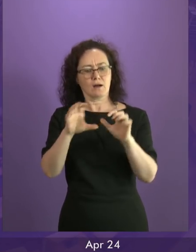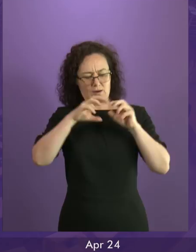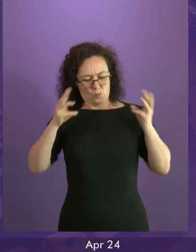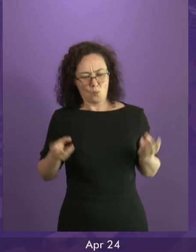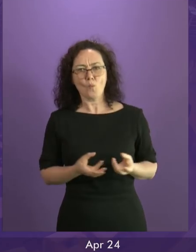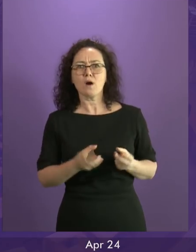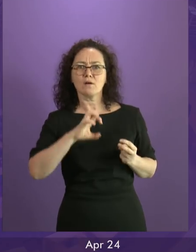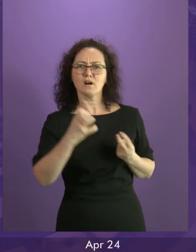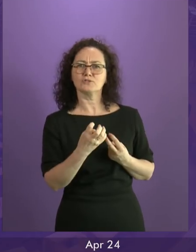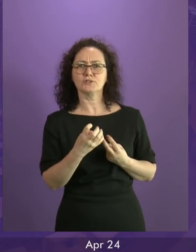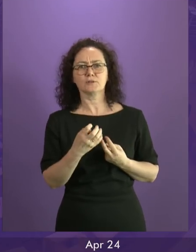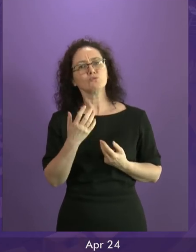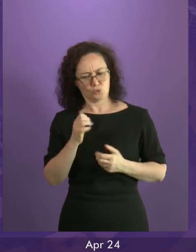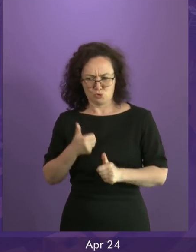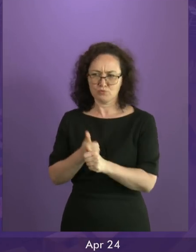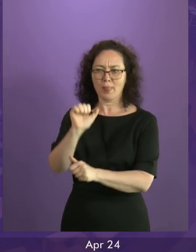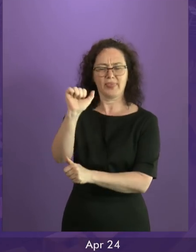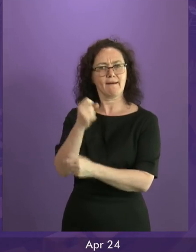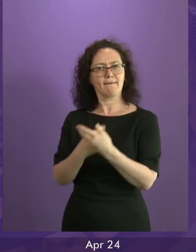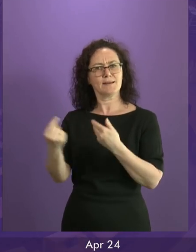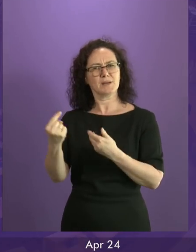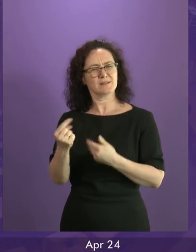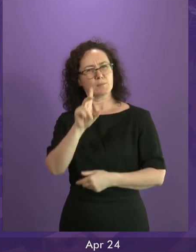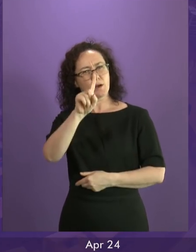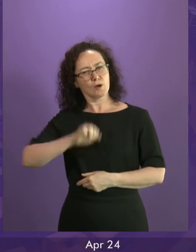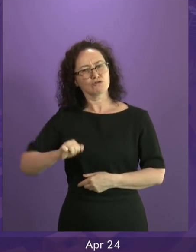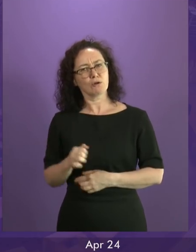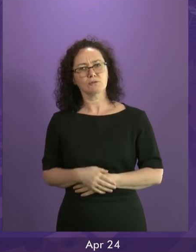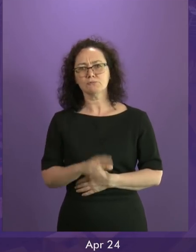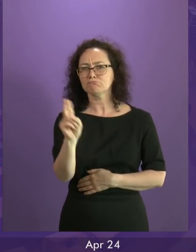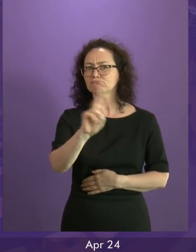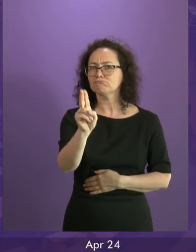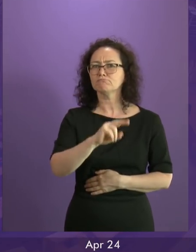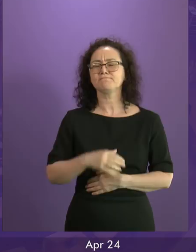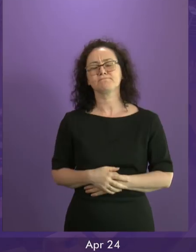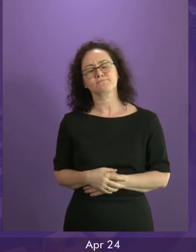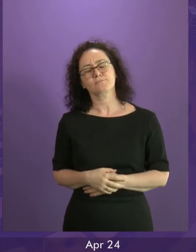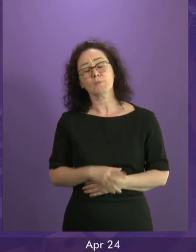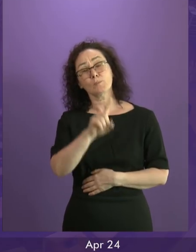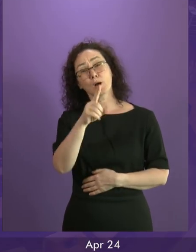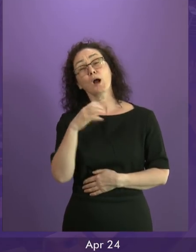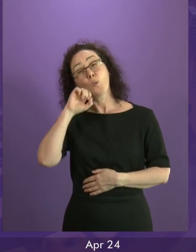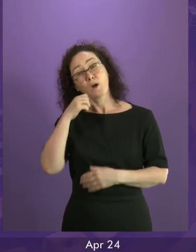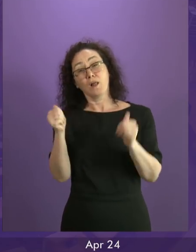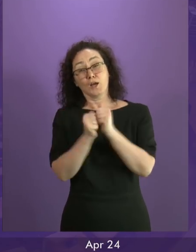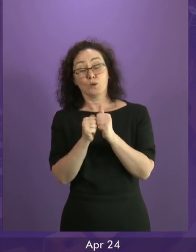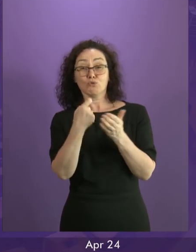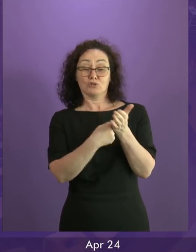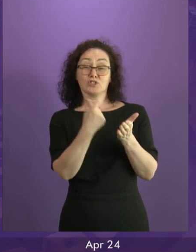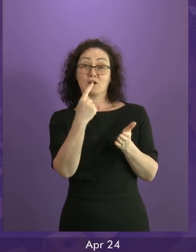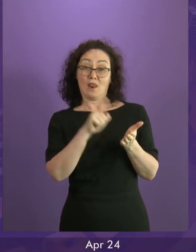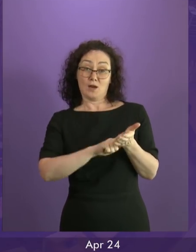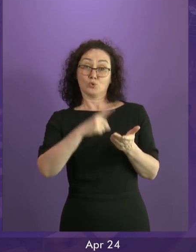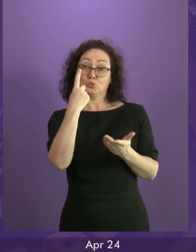country here in Scotland. But when I agree with Richard Leonard is on two things.